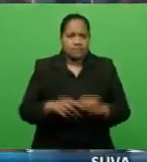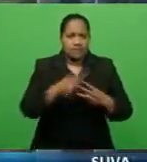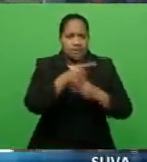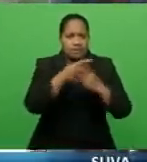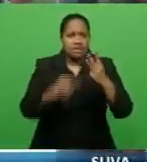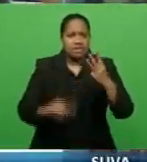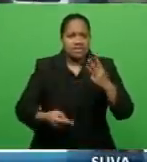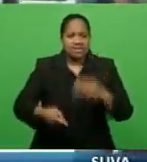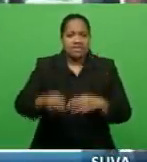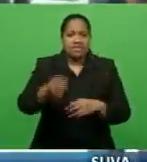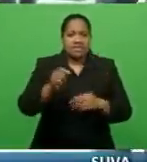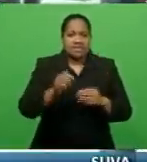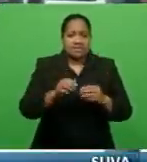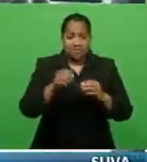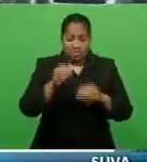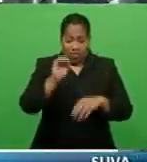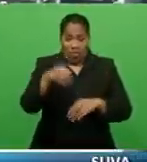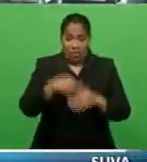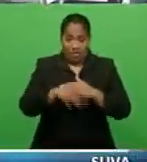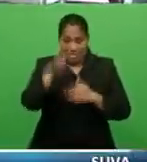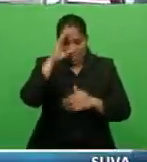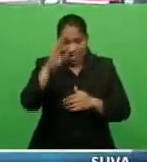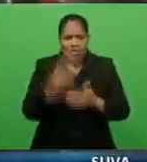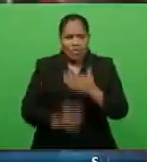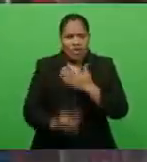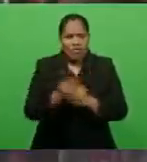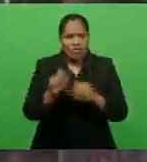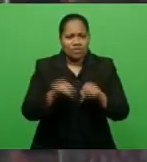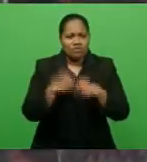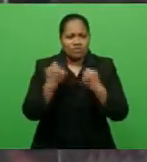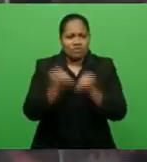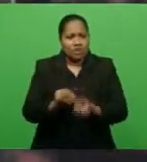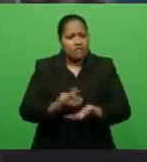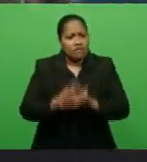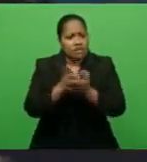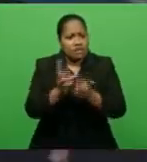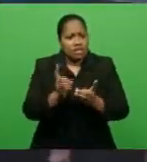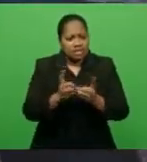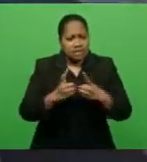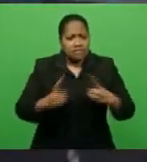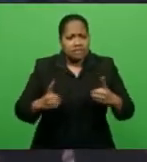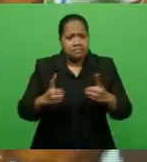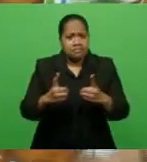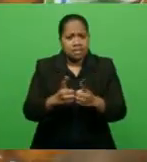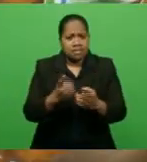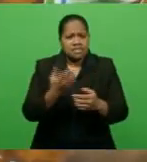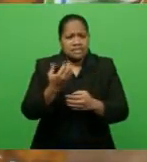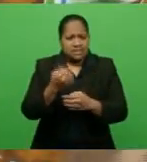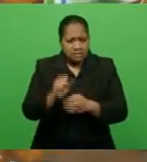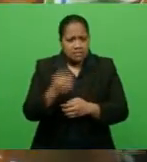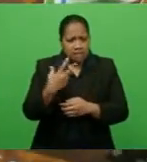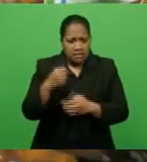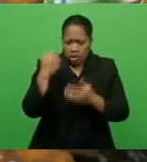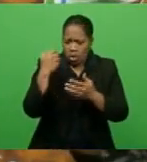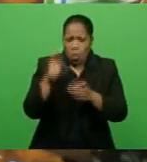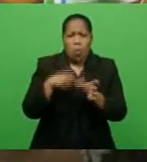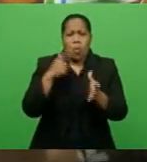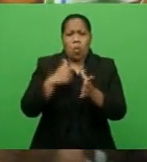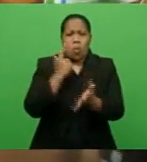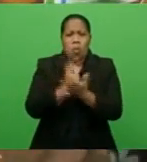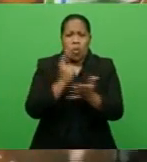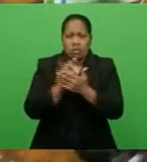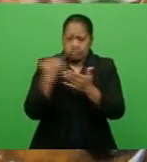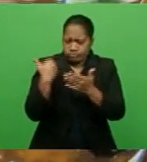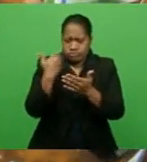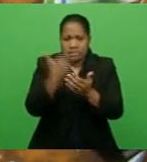the country are now full, and the social welfare department still has a lot of candidates on the waiting list. You know, some of those people have property.